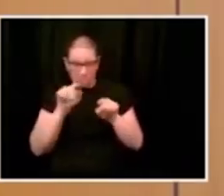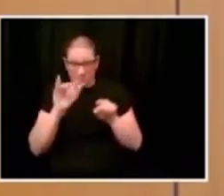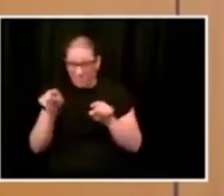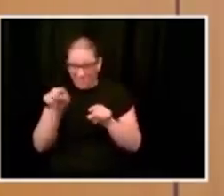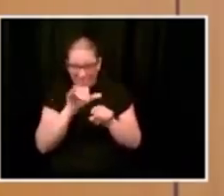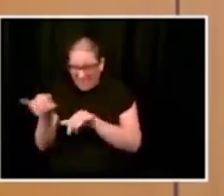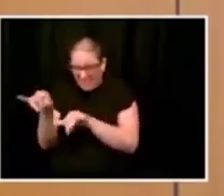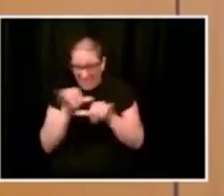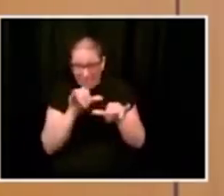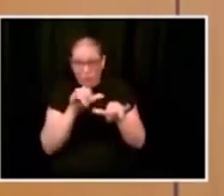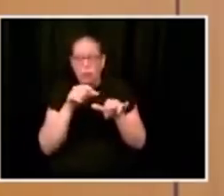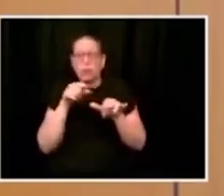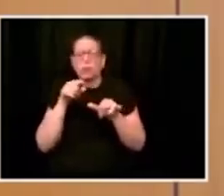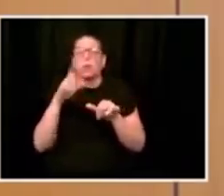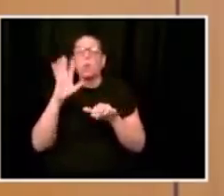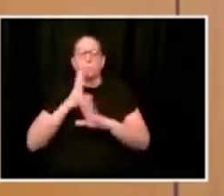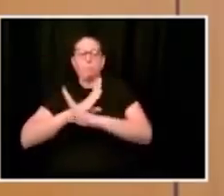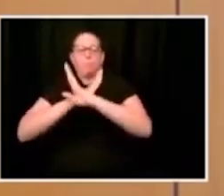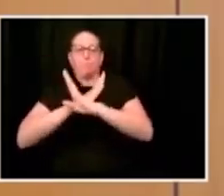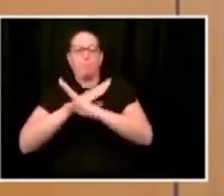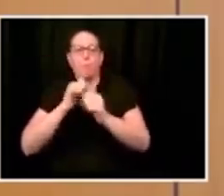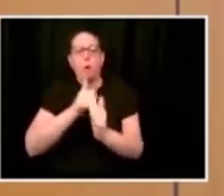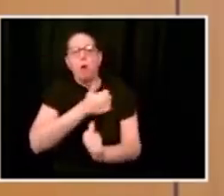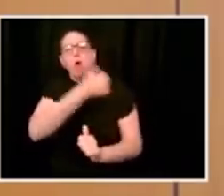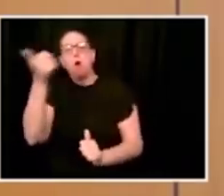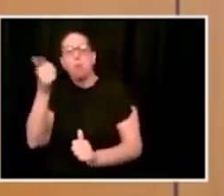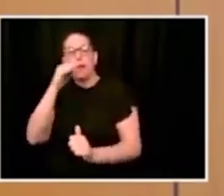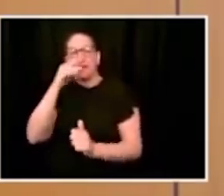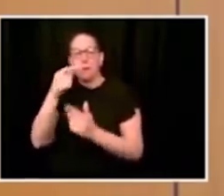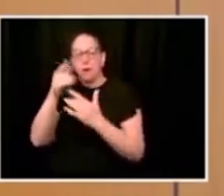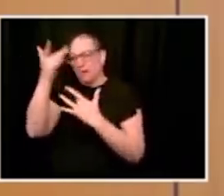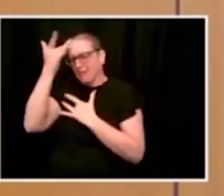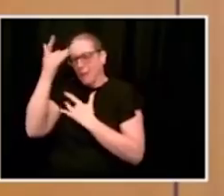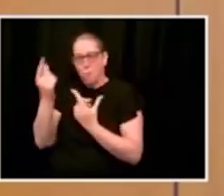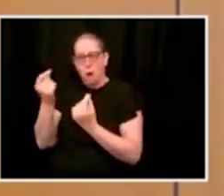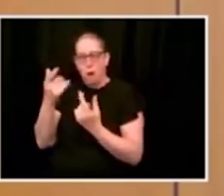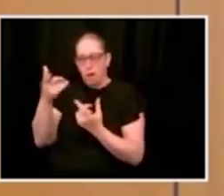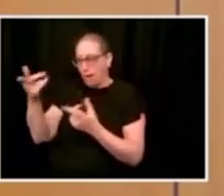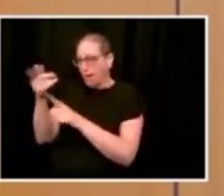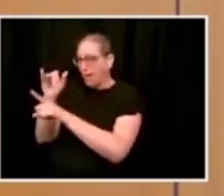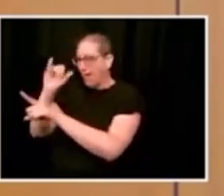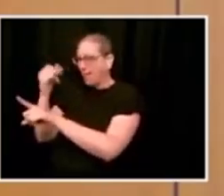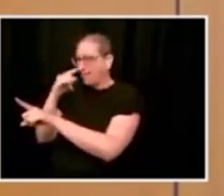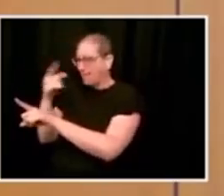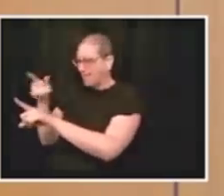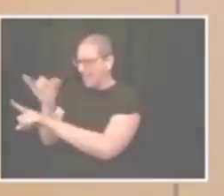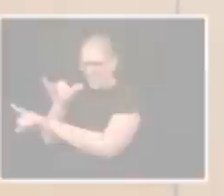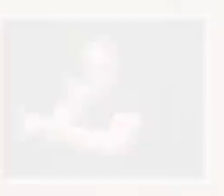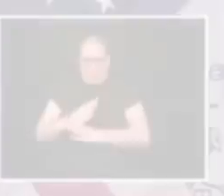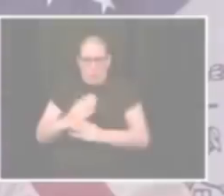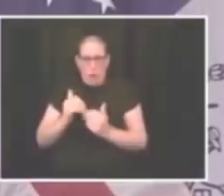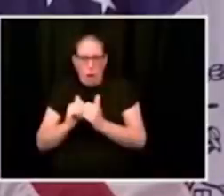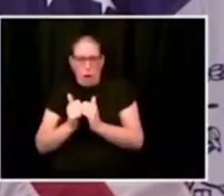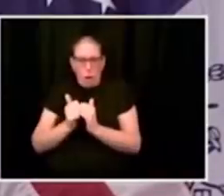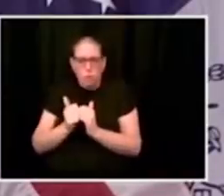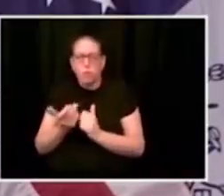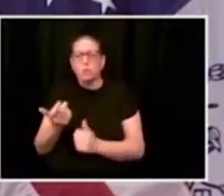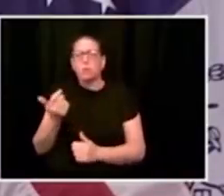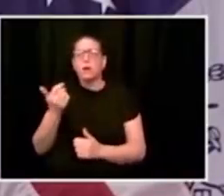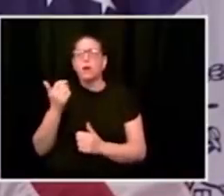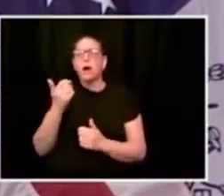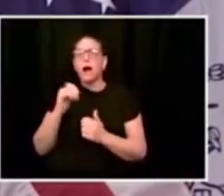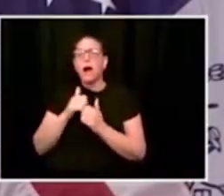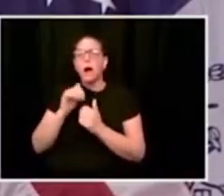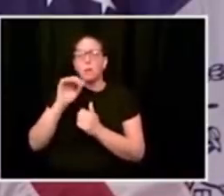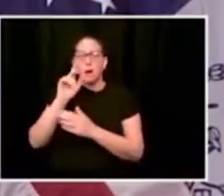use of face coverings, and then early access to care if children develop these symptoms. And how